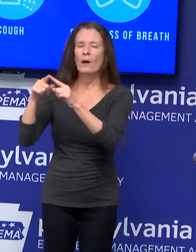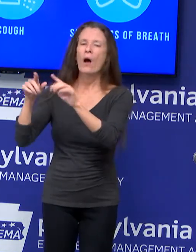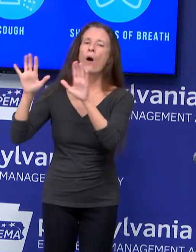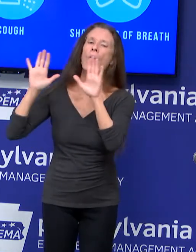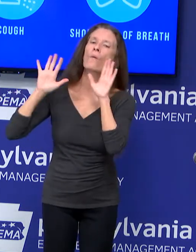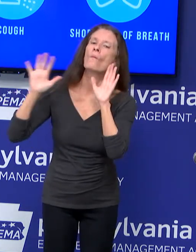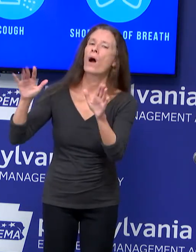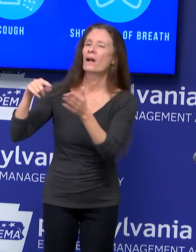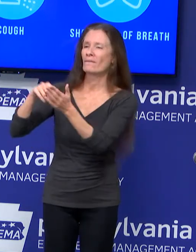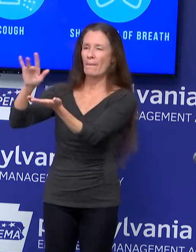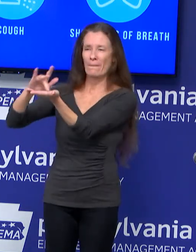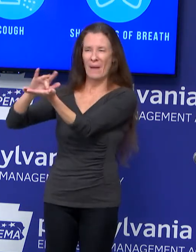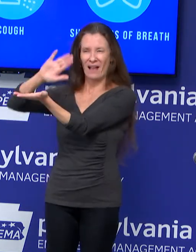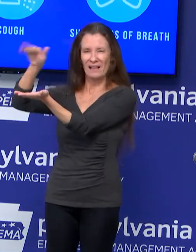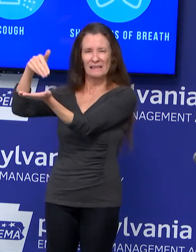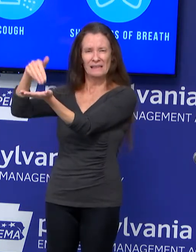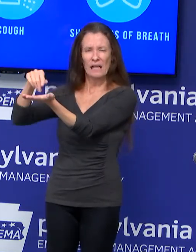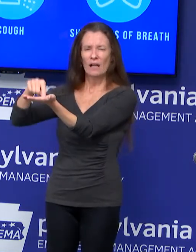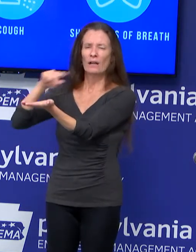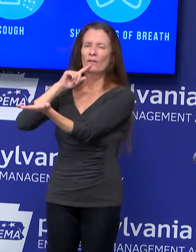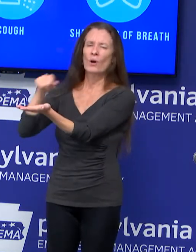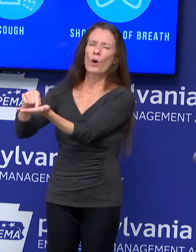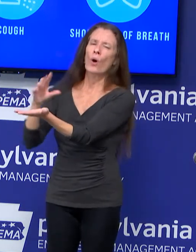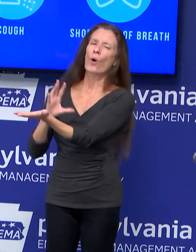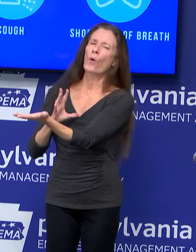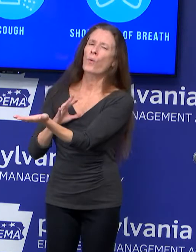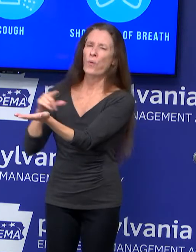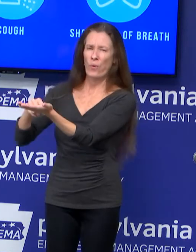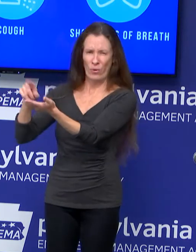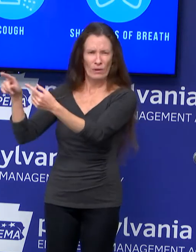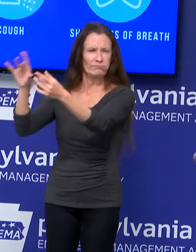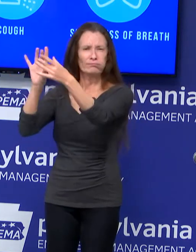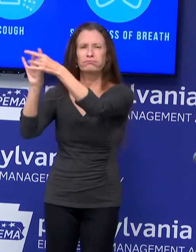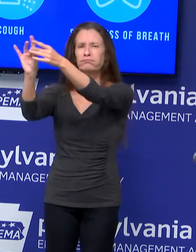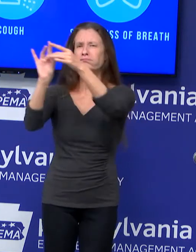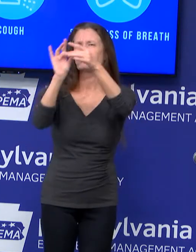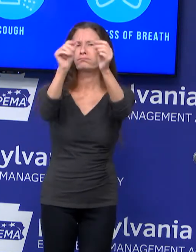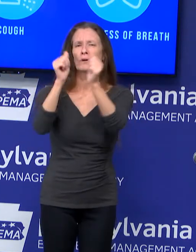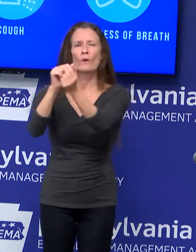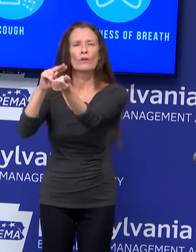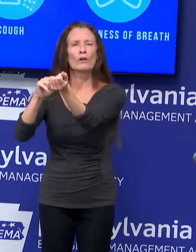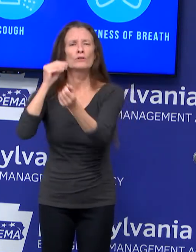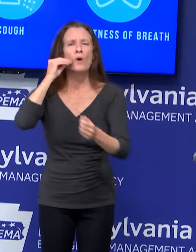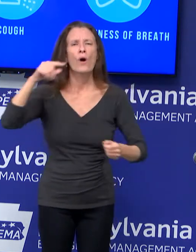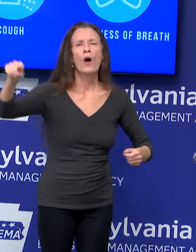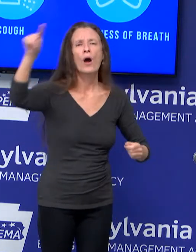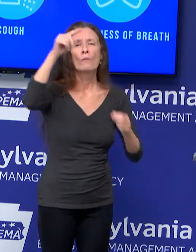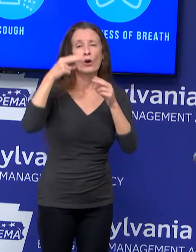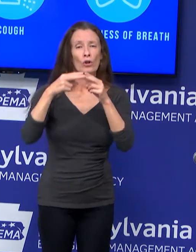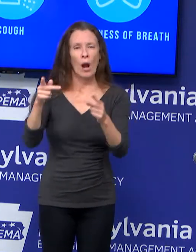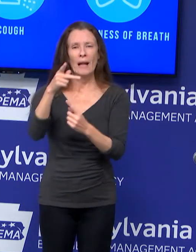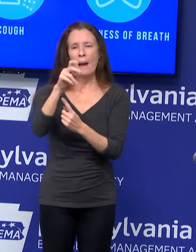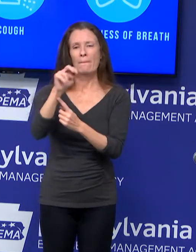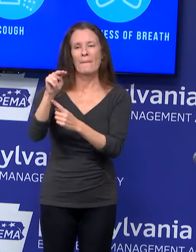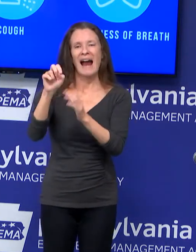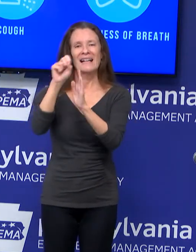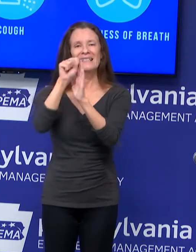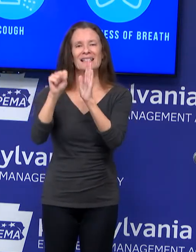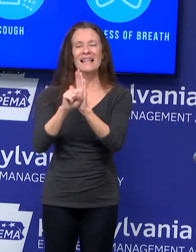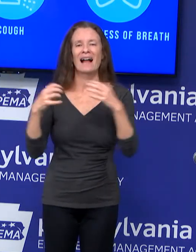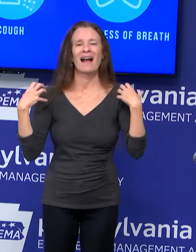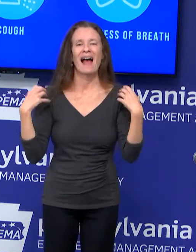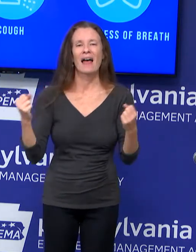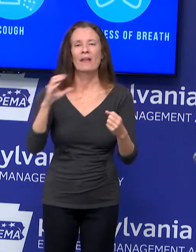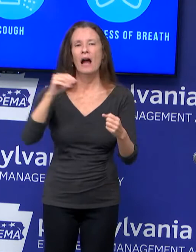with these facilities. In central Pennsylvania, that's Penn State Health. In north central Pennsylvania, that's Geisinger, etc.